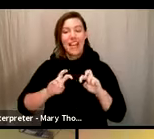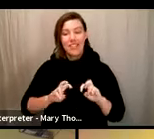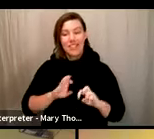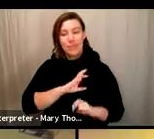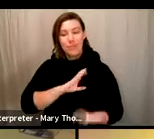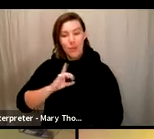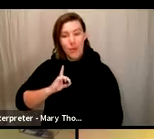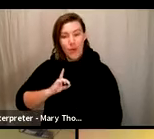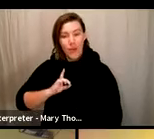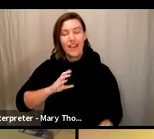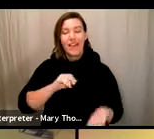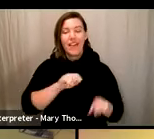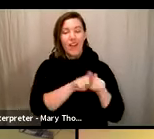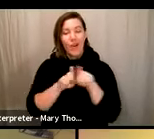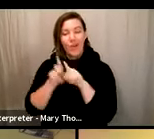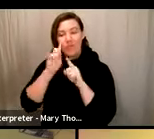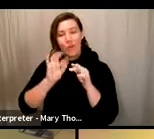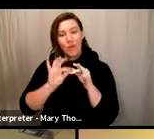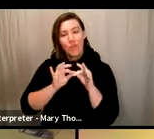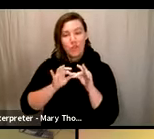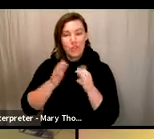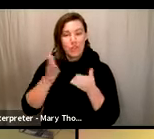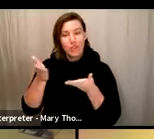interpretation services this afternoon.